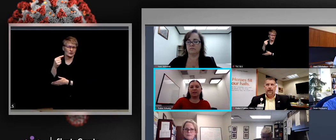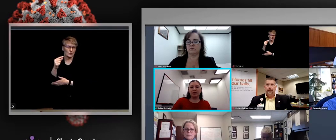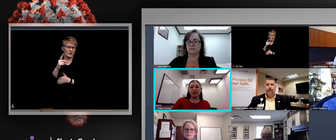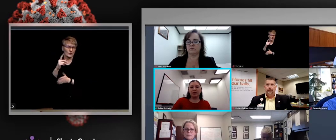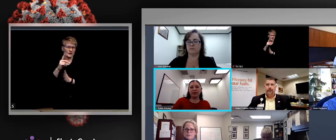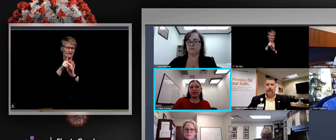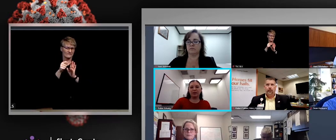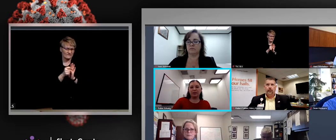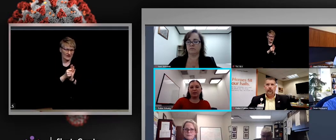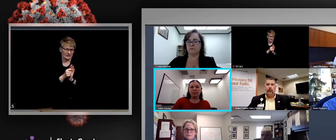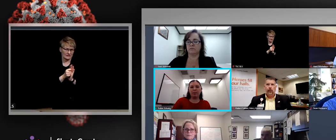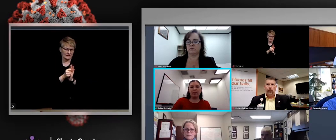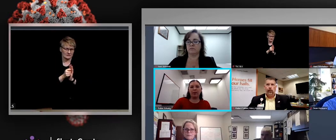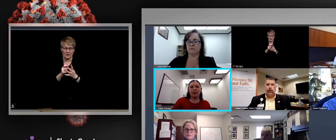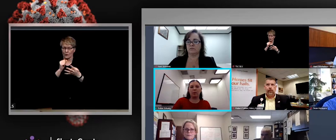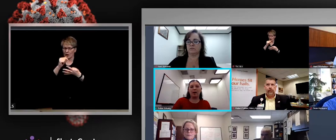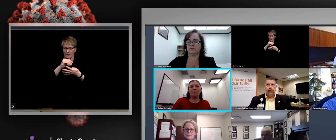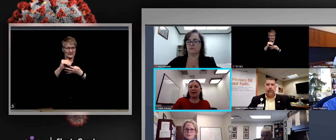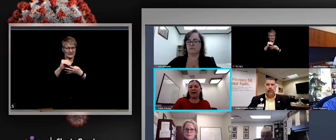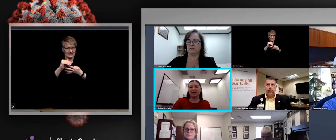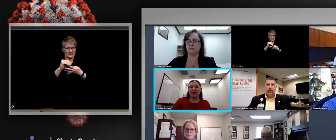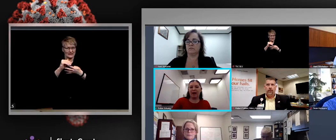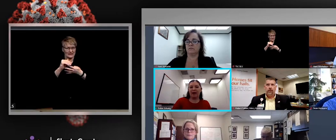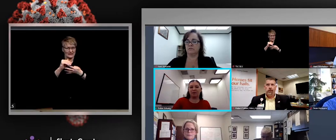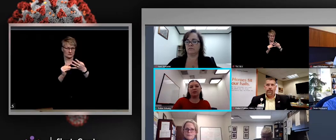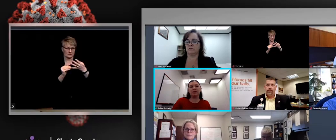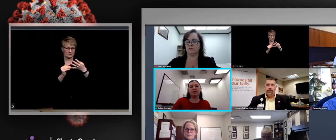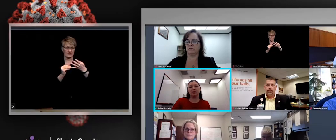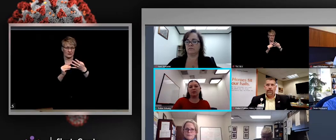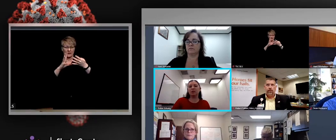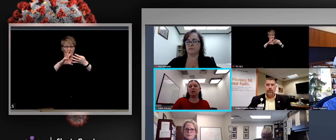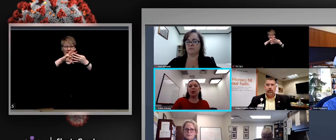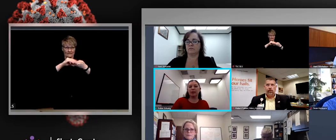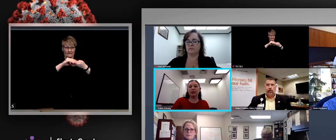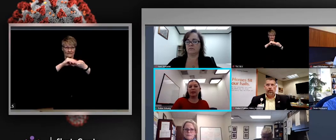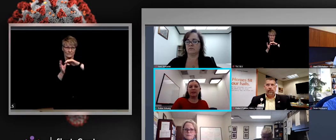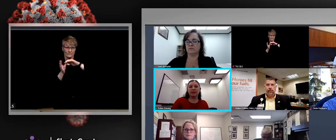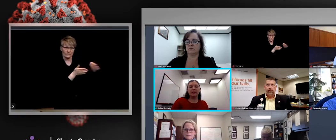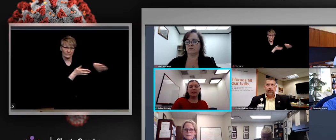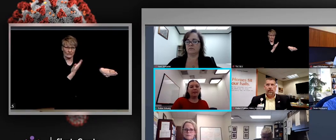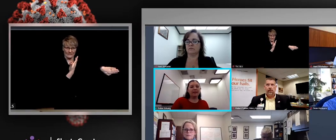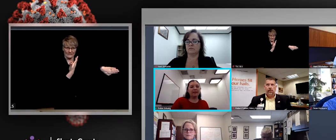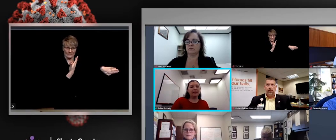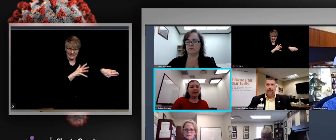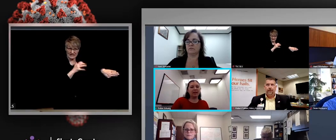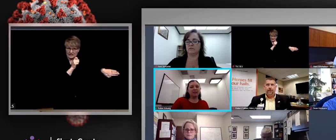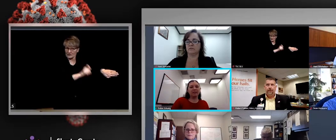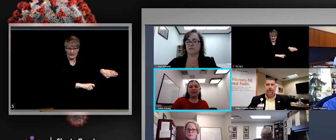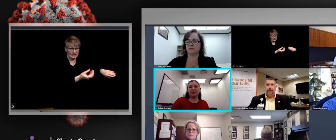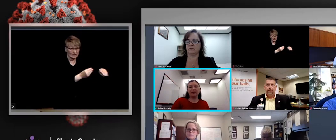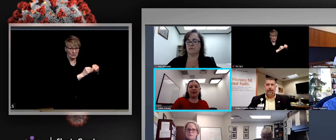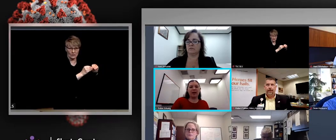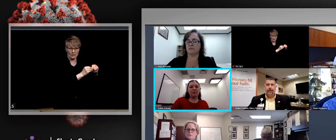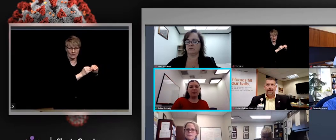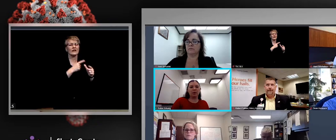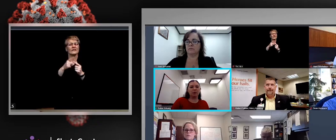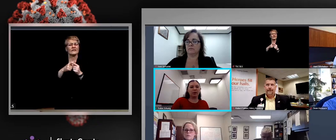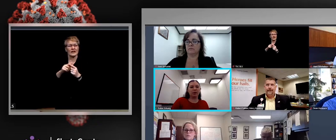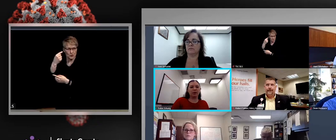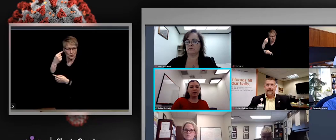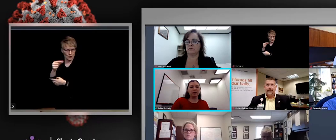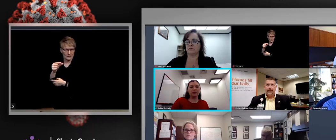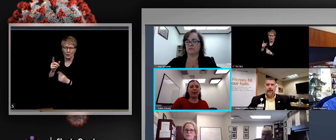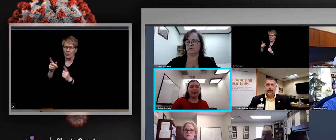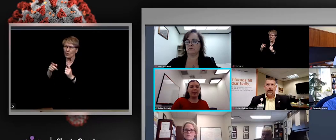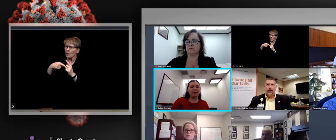would not be another tier in the tier system, but rather what comes next after the tier system is no longer needed. They didn't give a specific timeframe